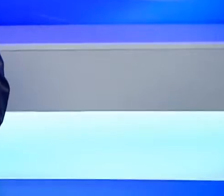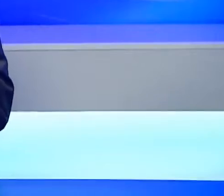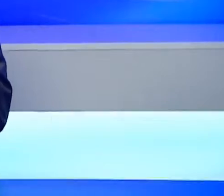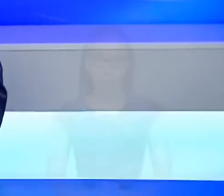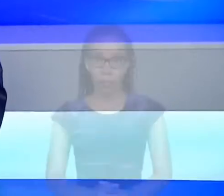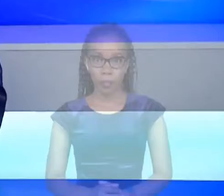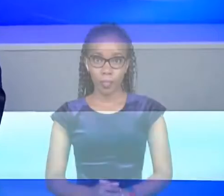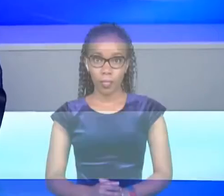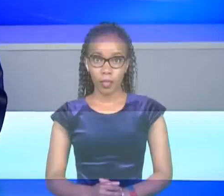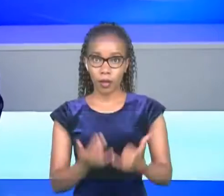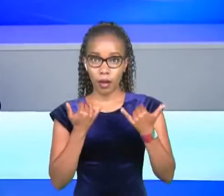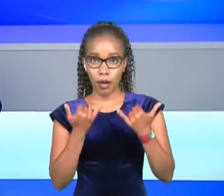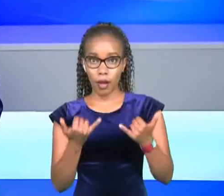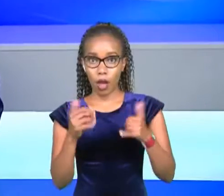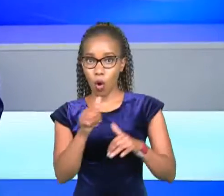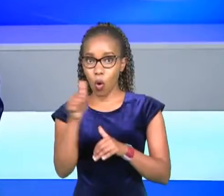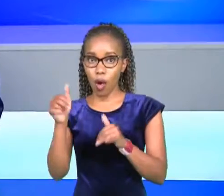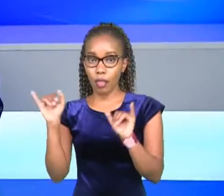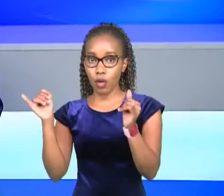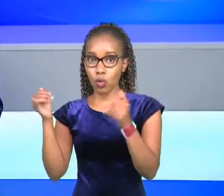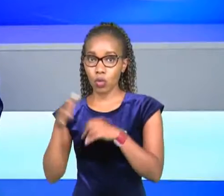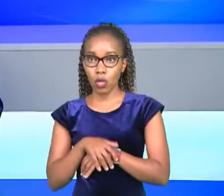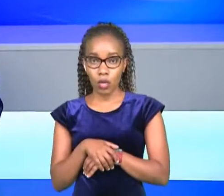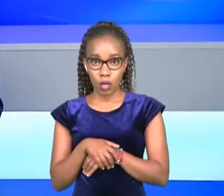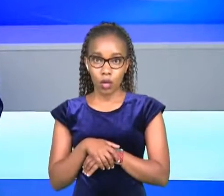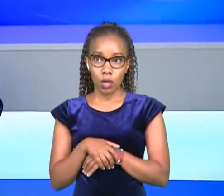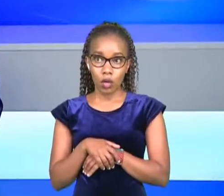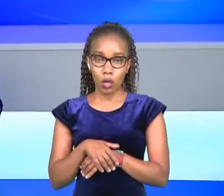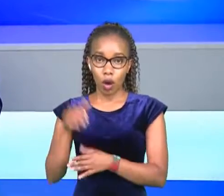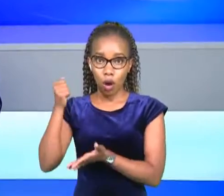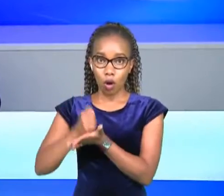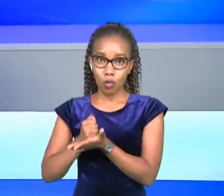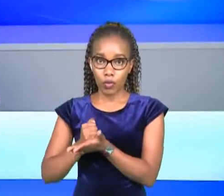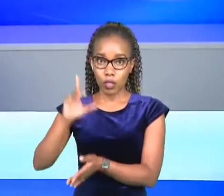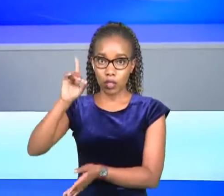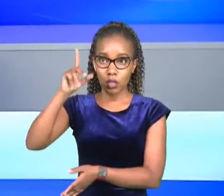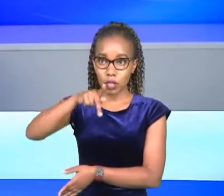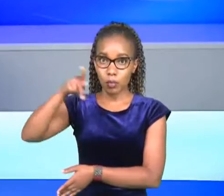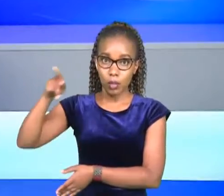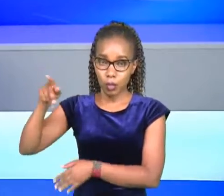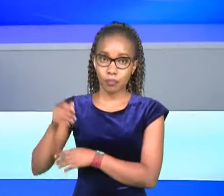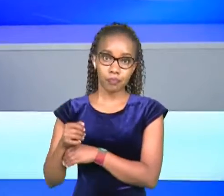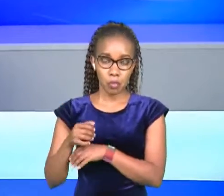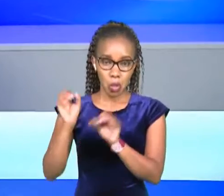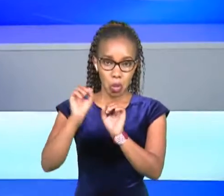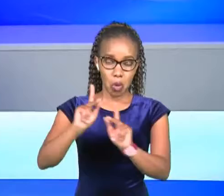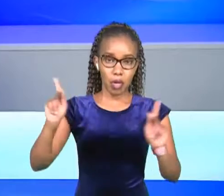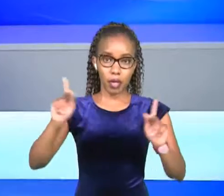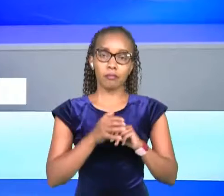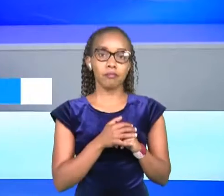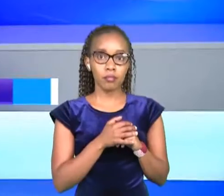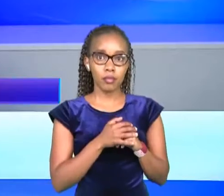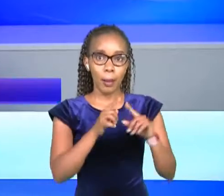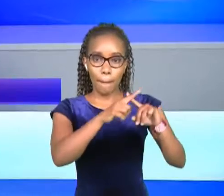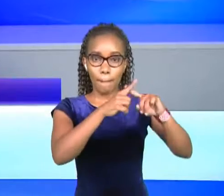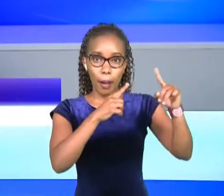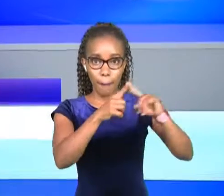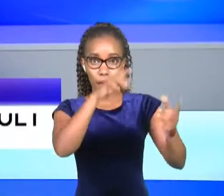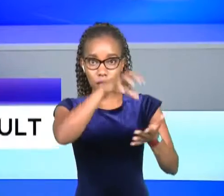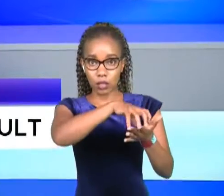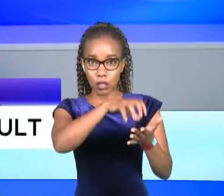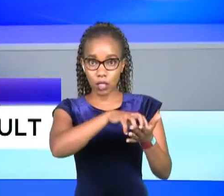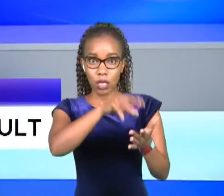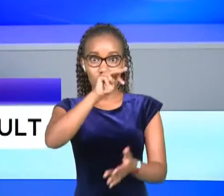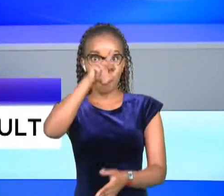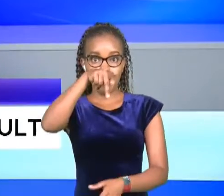now to other matters the office of the director of public prosecution has okayed a murder charge against malindi mpi shajuma